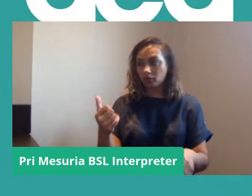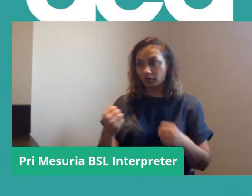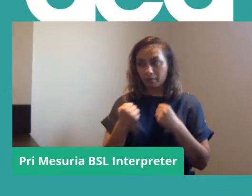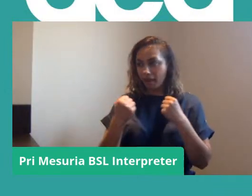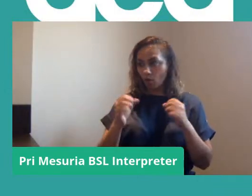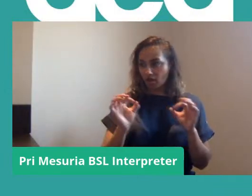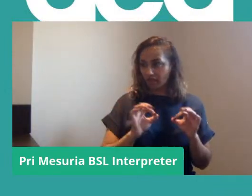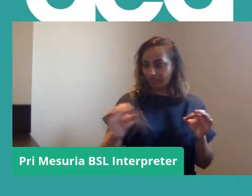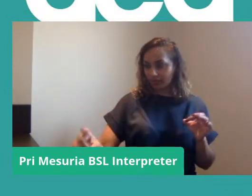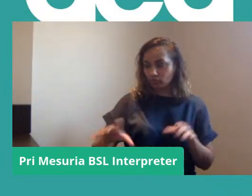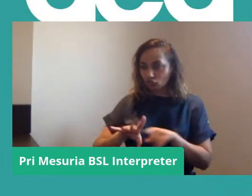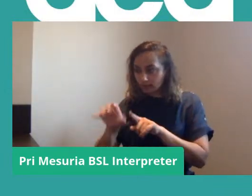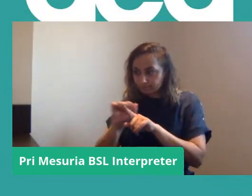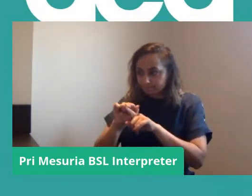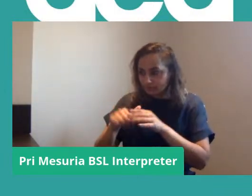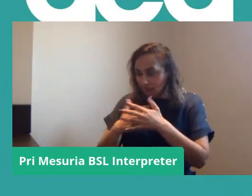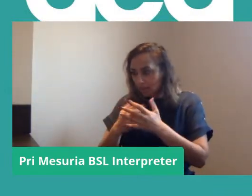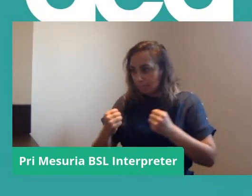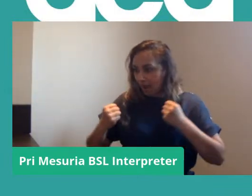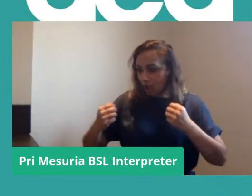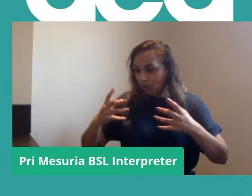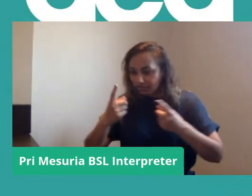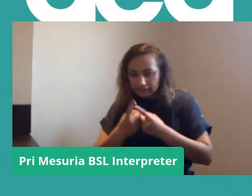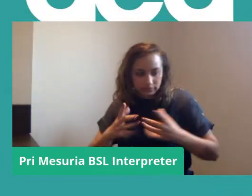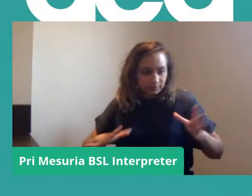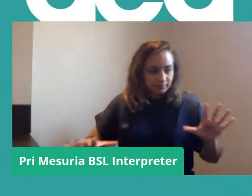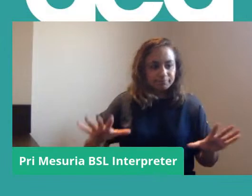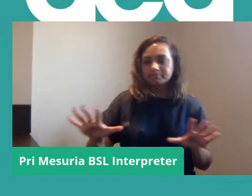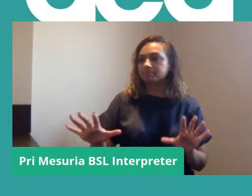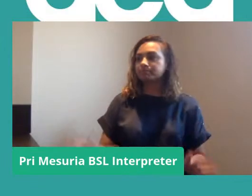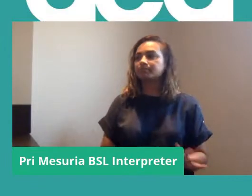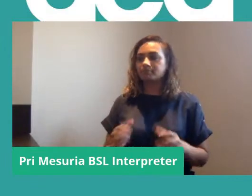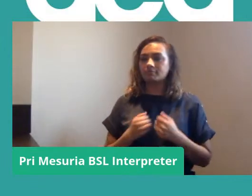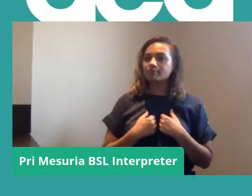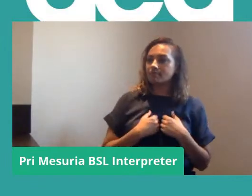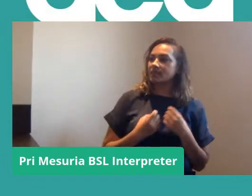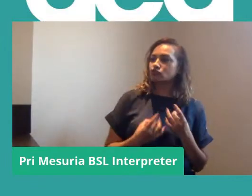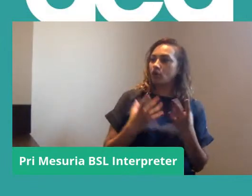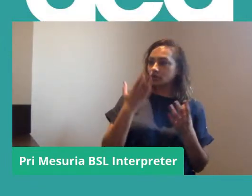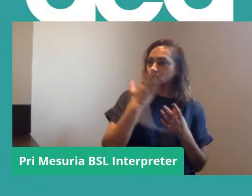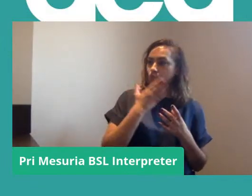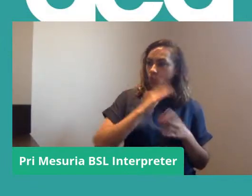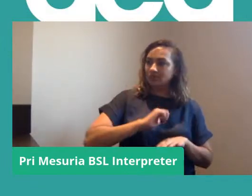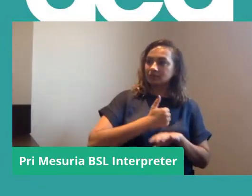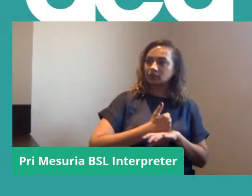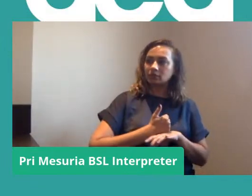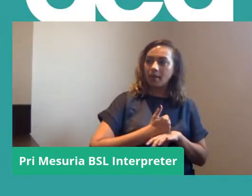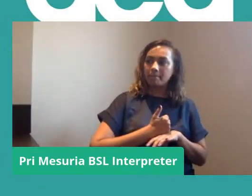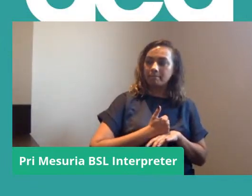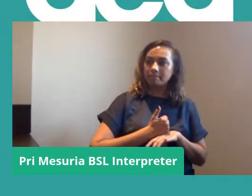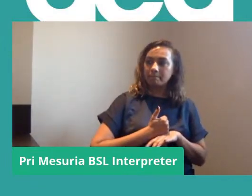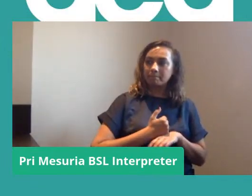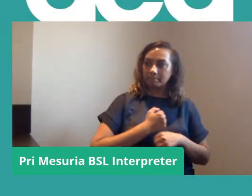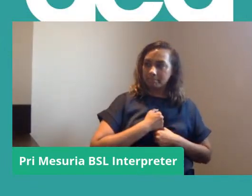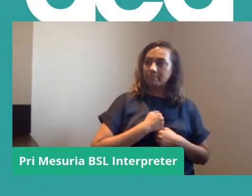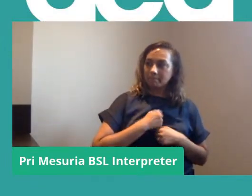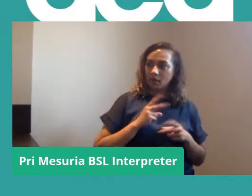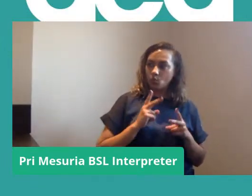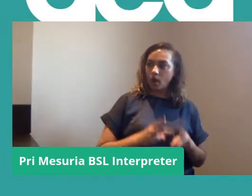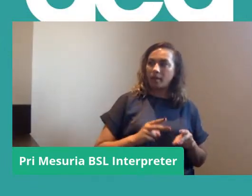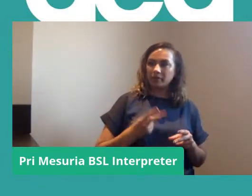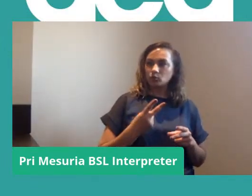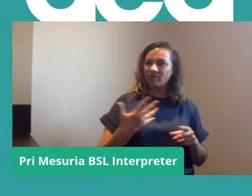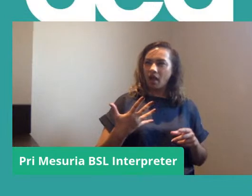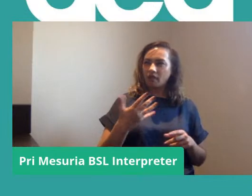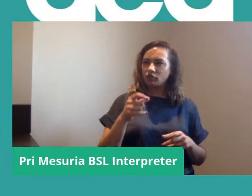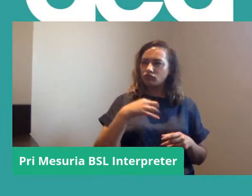recently. So we had our own version of the strike school, with as I said, about 20, 25 reps.